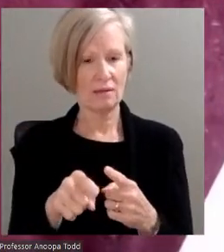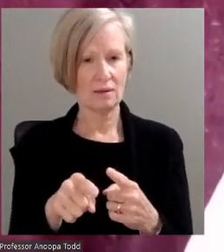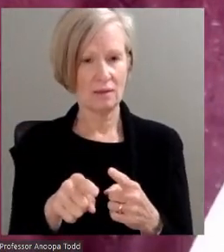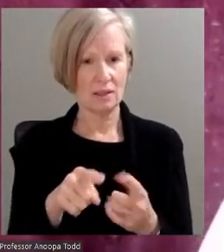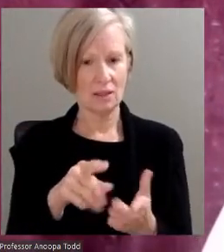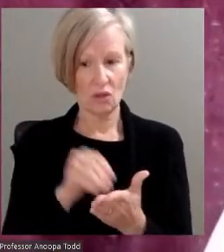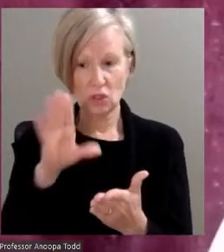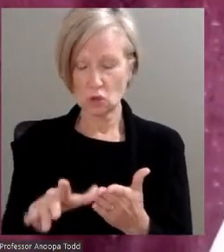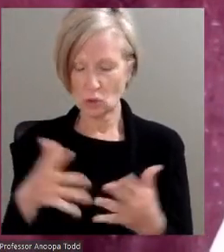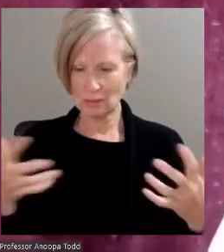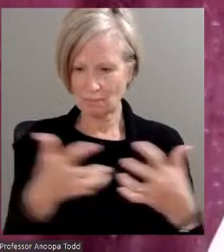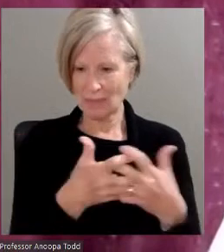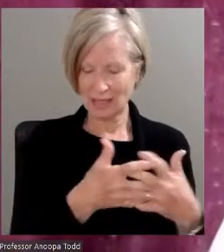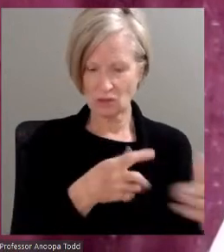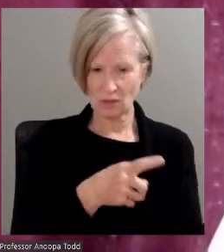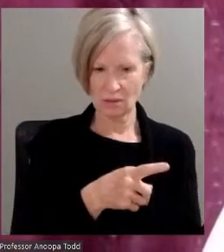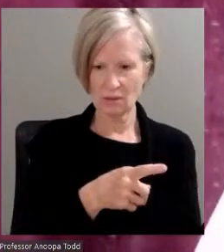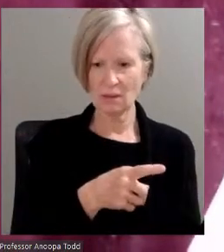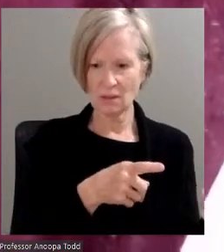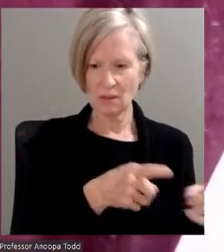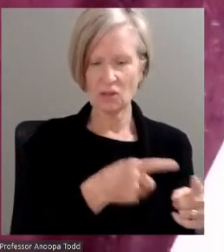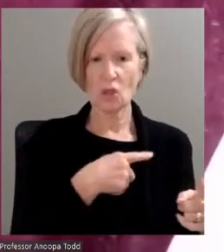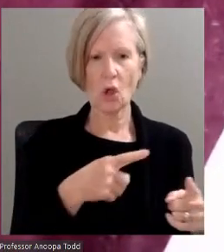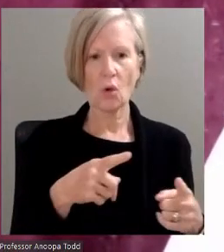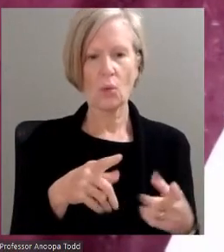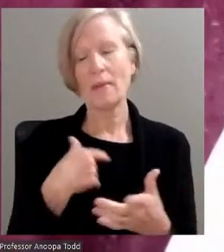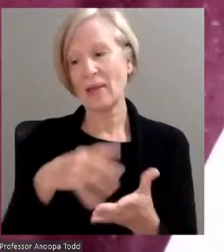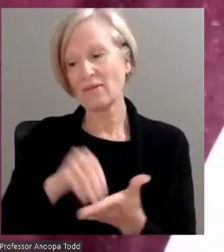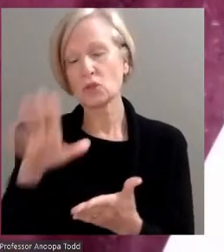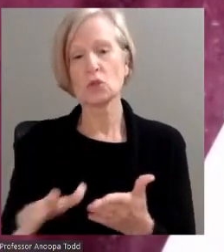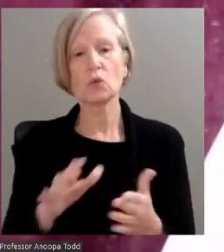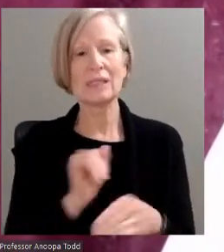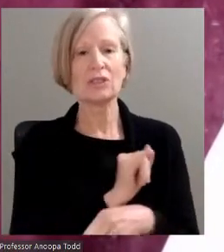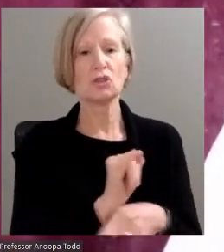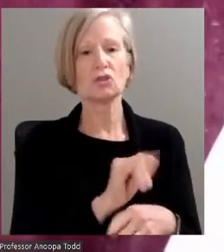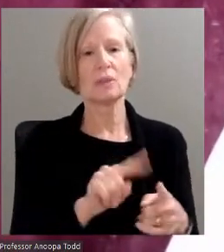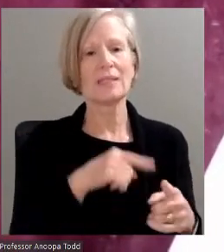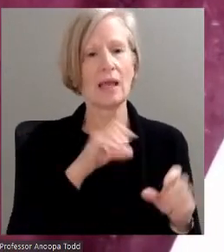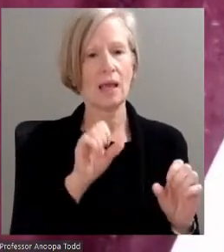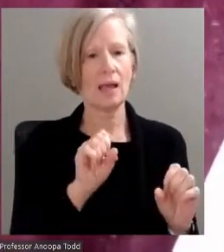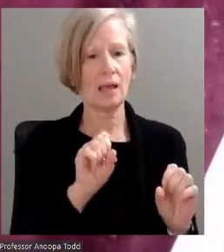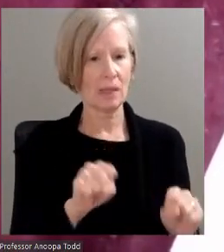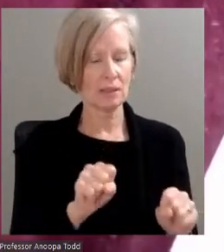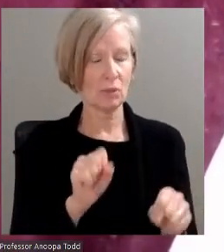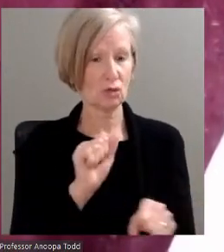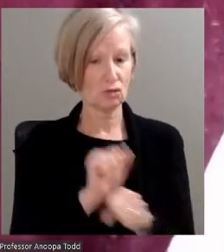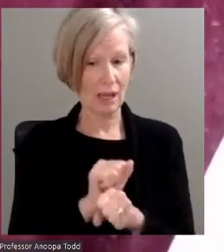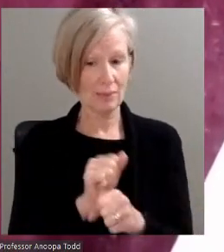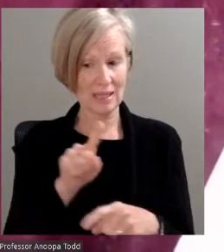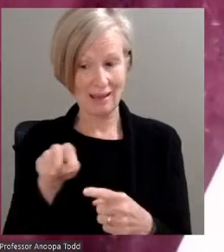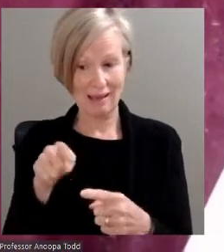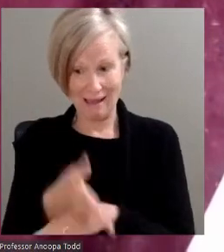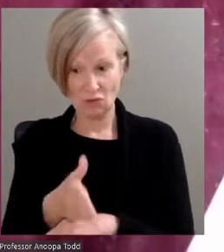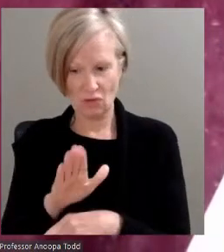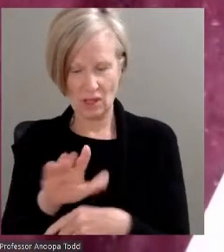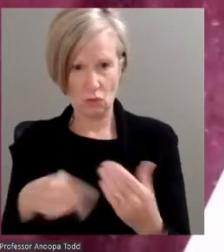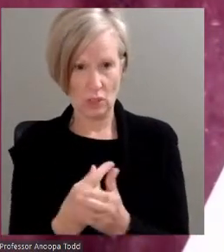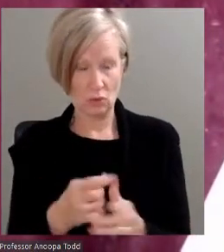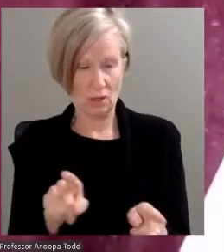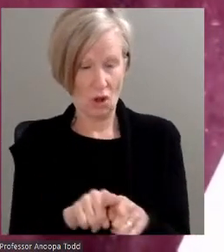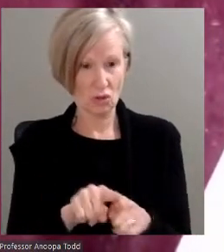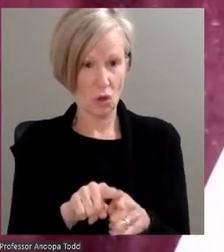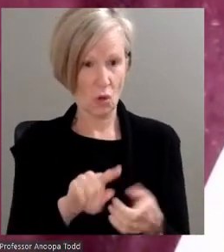labor market demands by having student internships and possible jobs upon graduation. Also, for students who may be at risk,